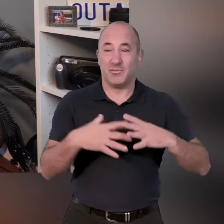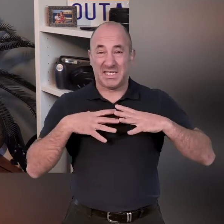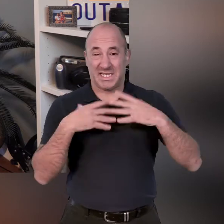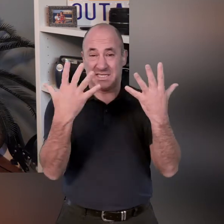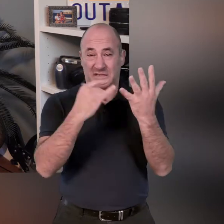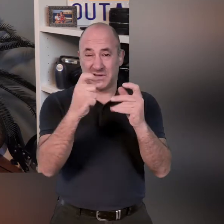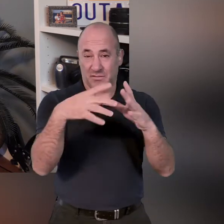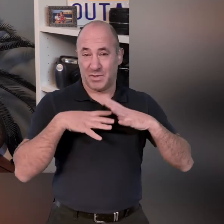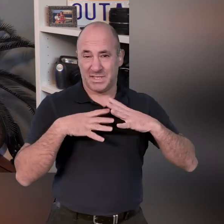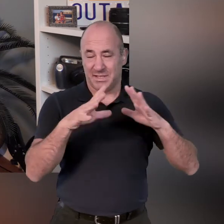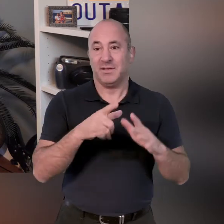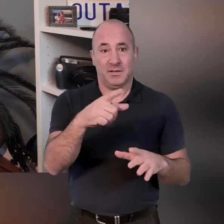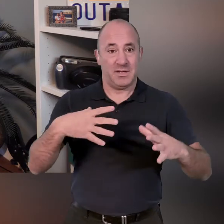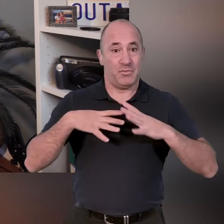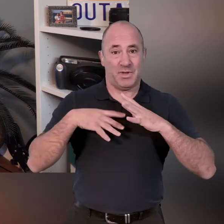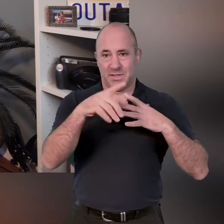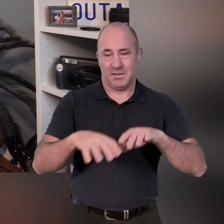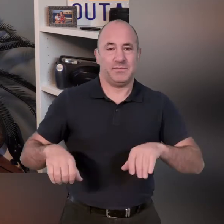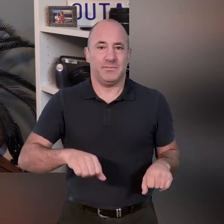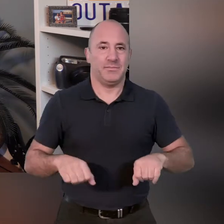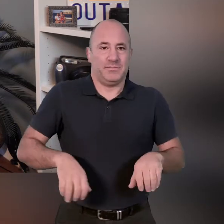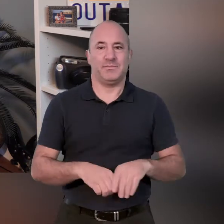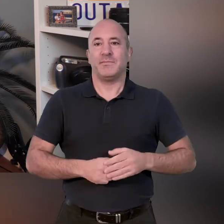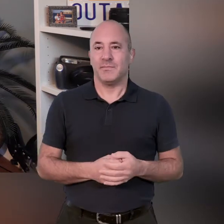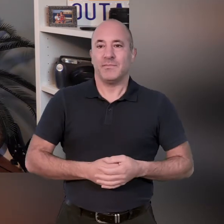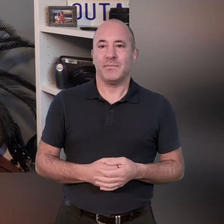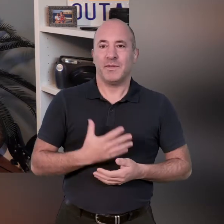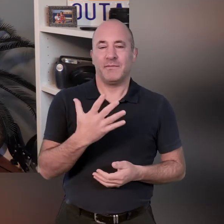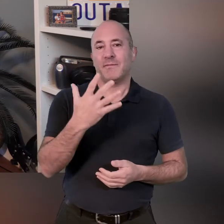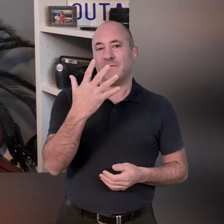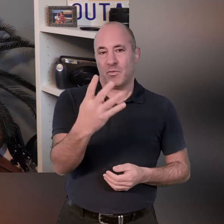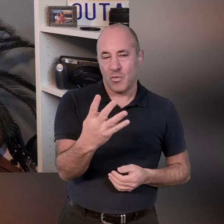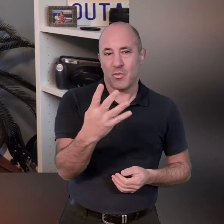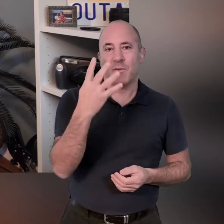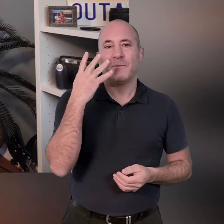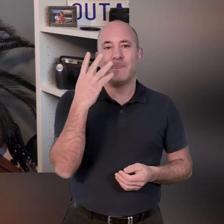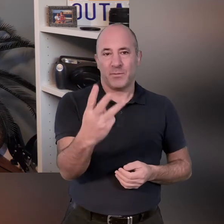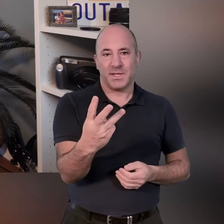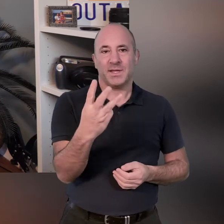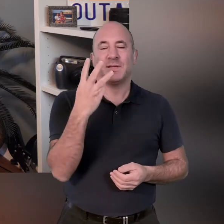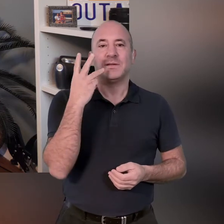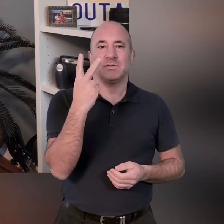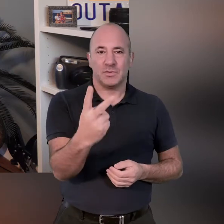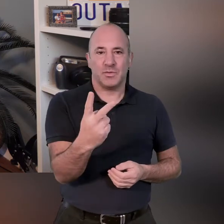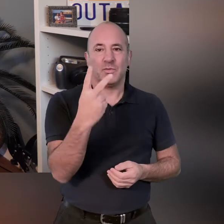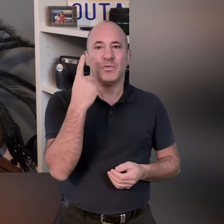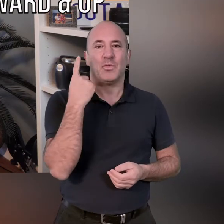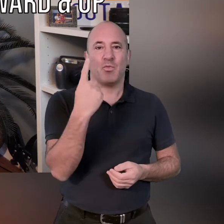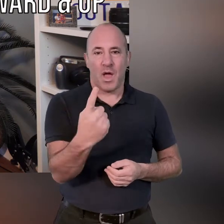in 10 seconds so be sure to get yourselves ready five four three